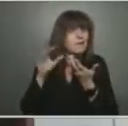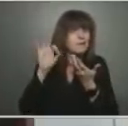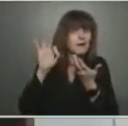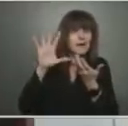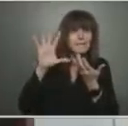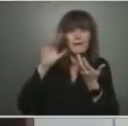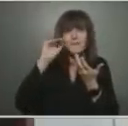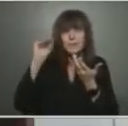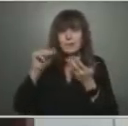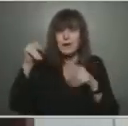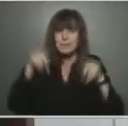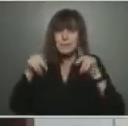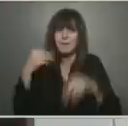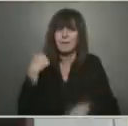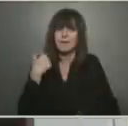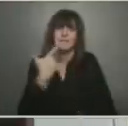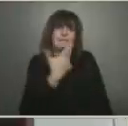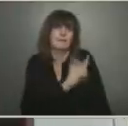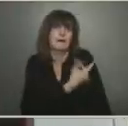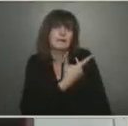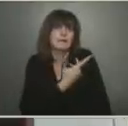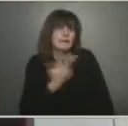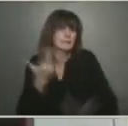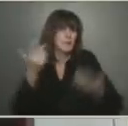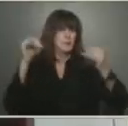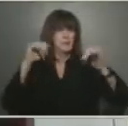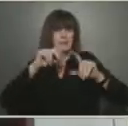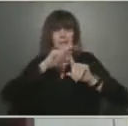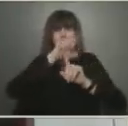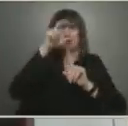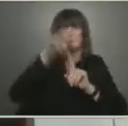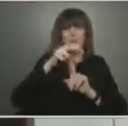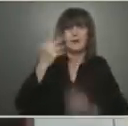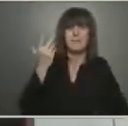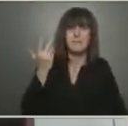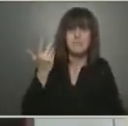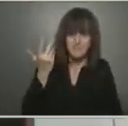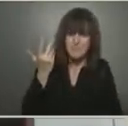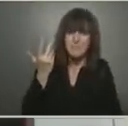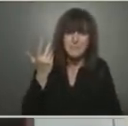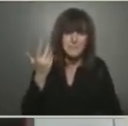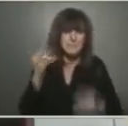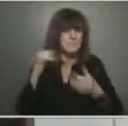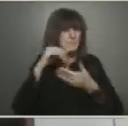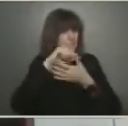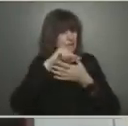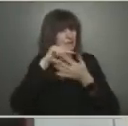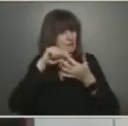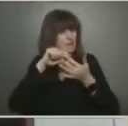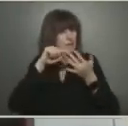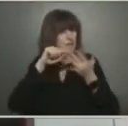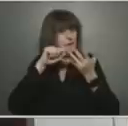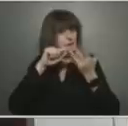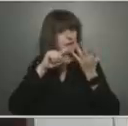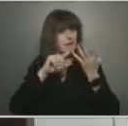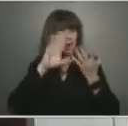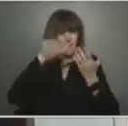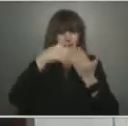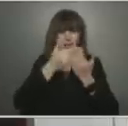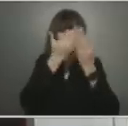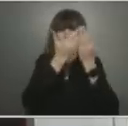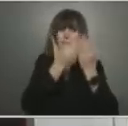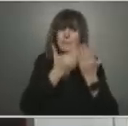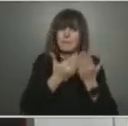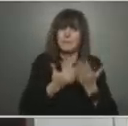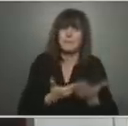brilliant. Together, all of those metrics inform us on a daily basis of where we're heading. And